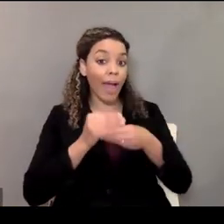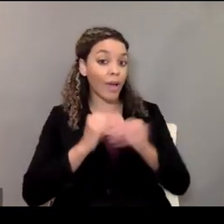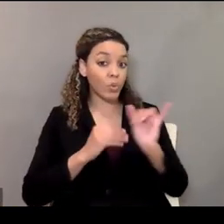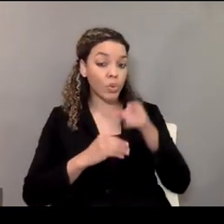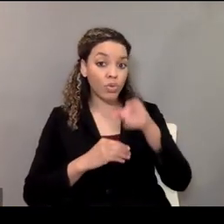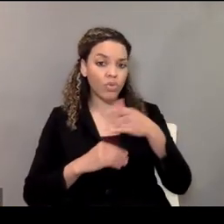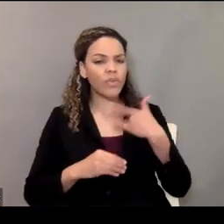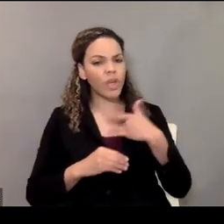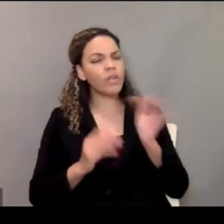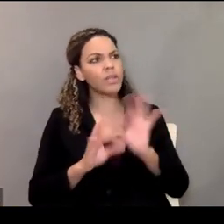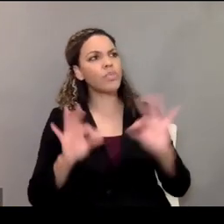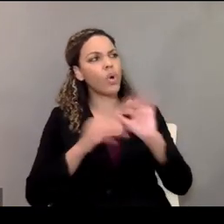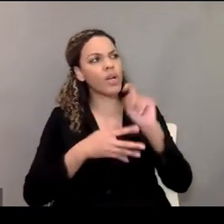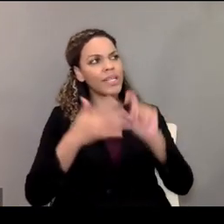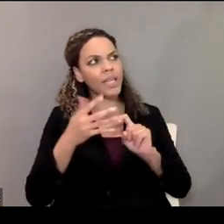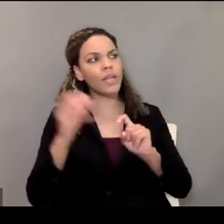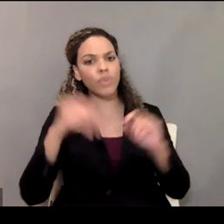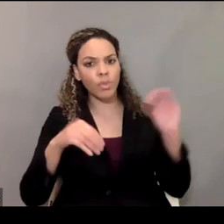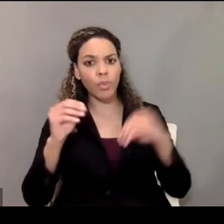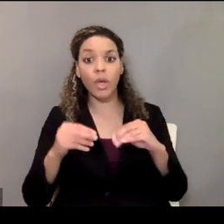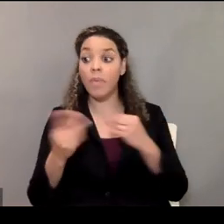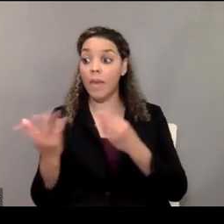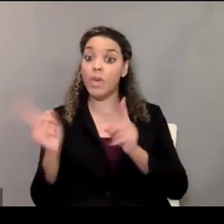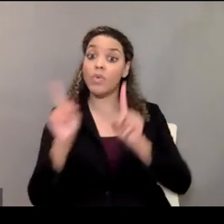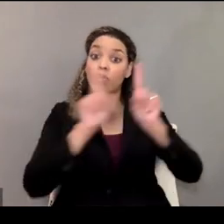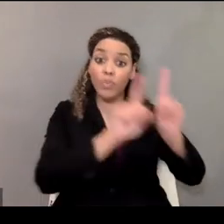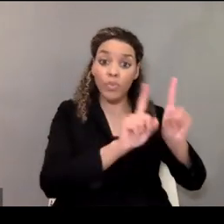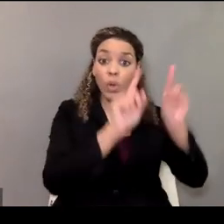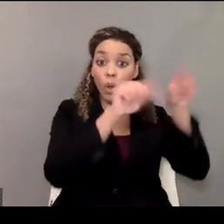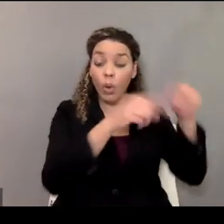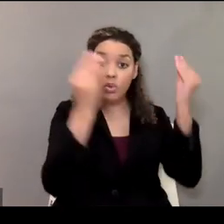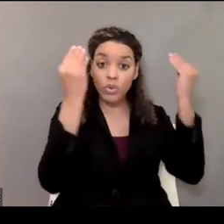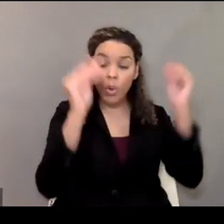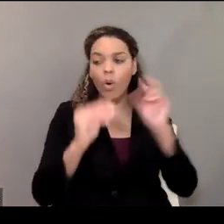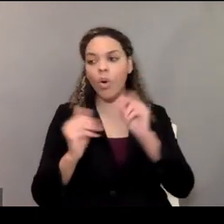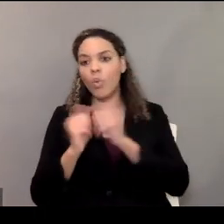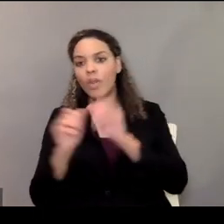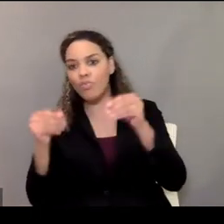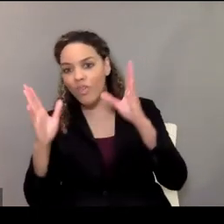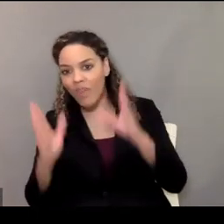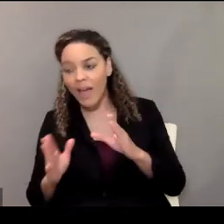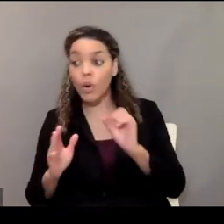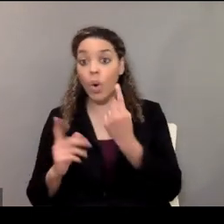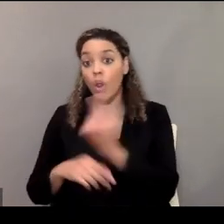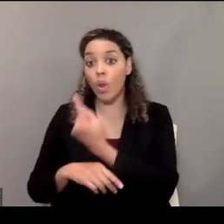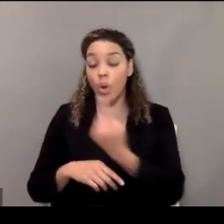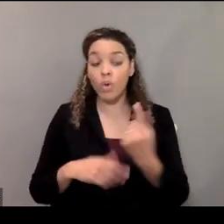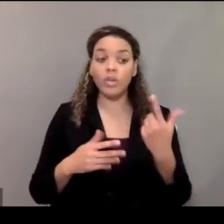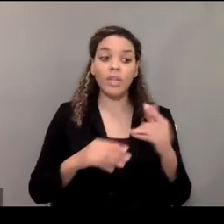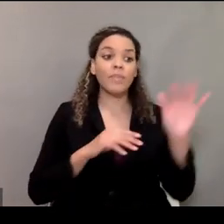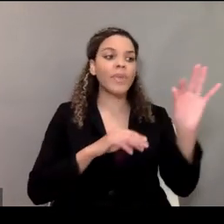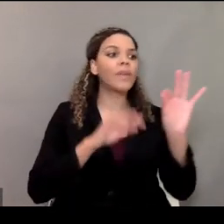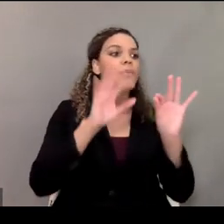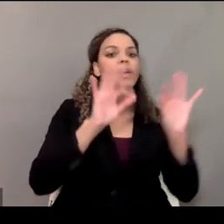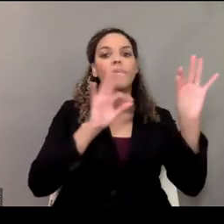necessary. You may go together with the person to the store, or they might go with their provider on your own to pick and choose what